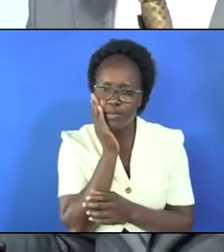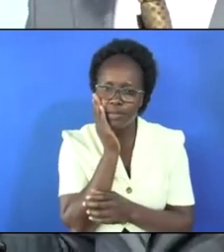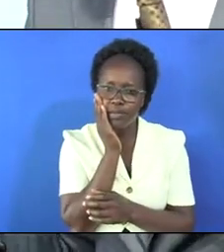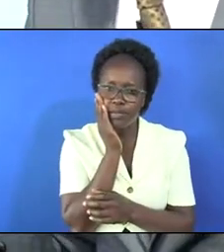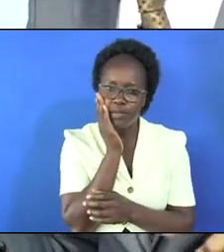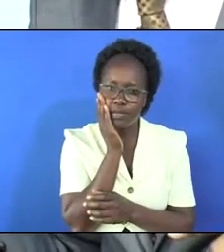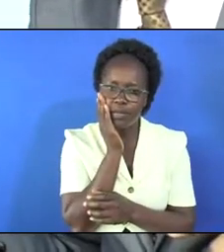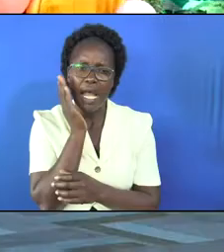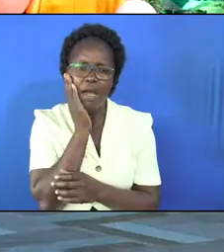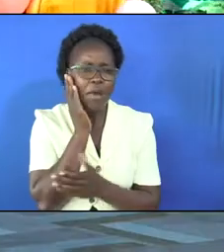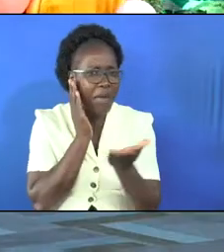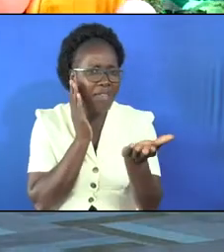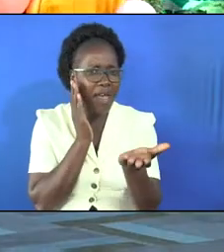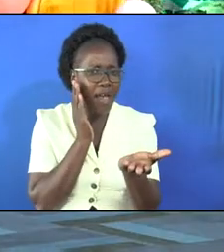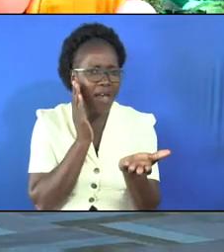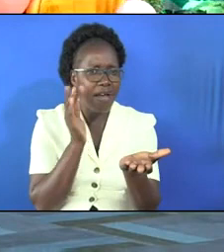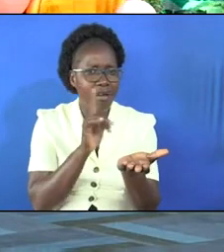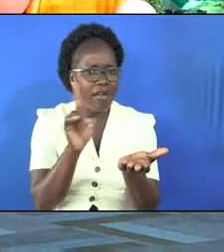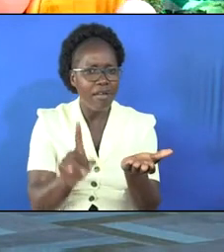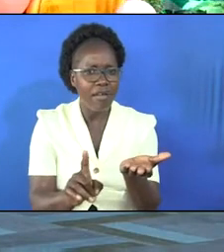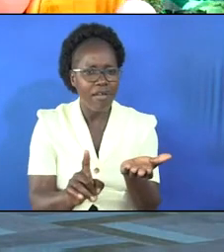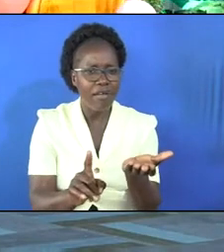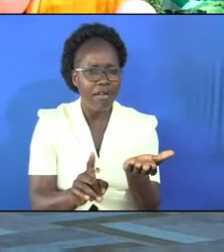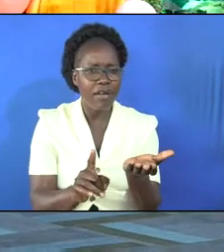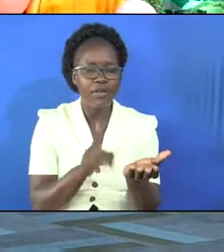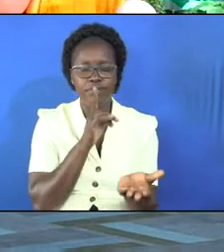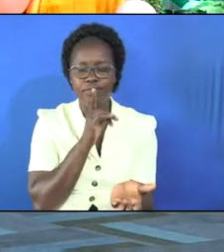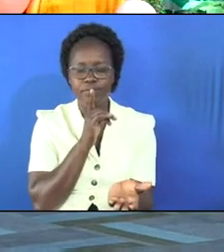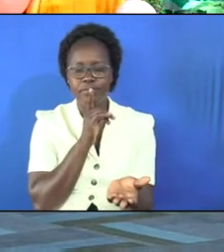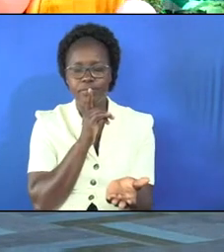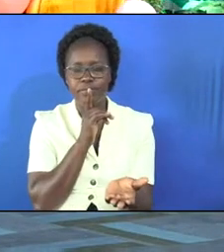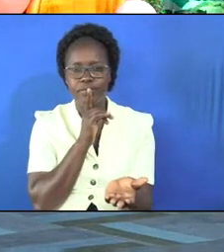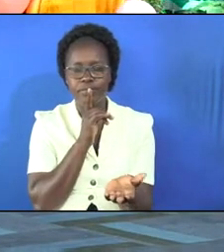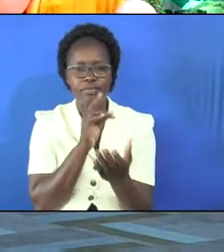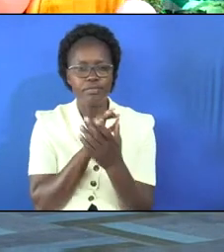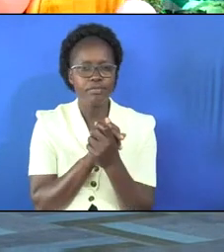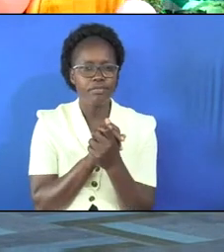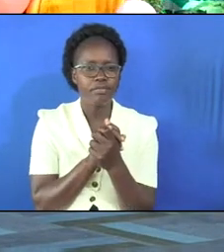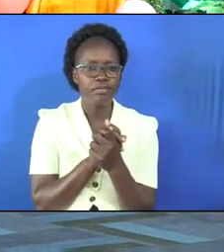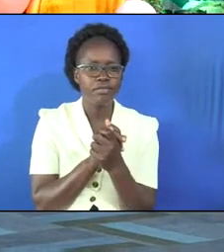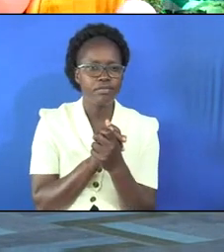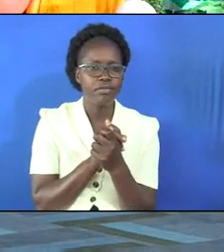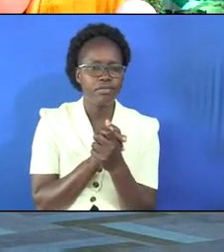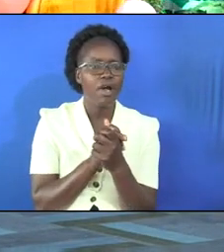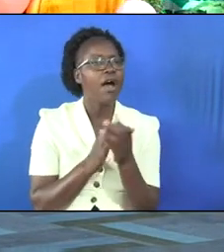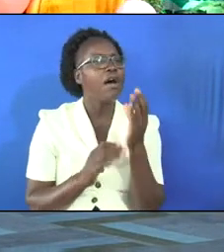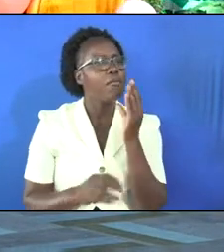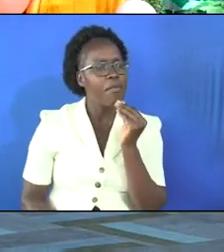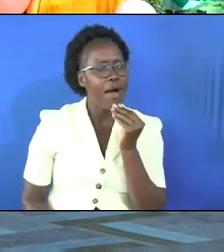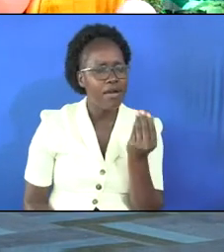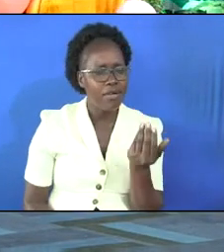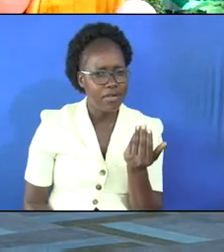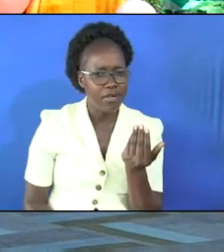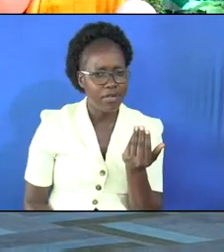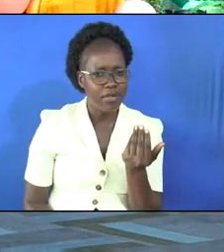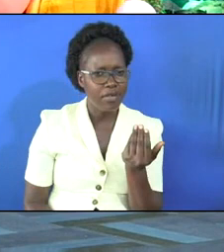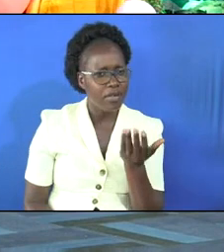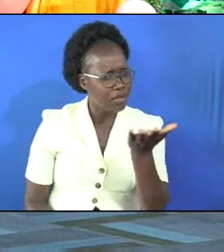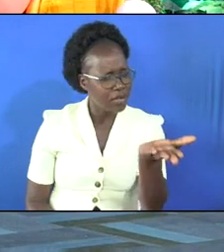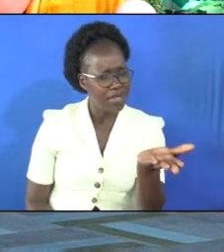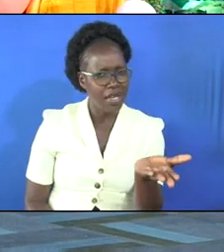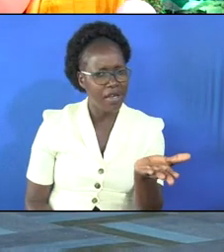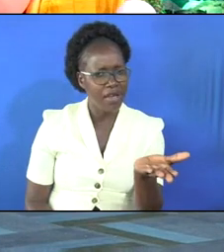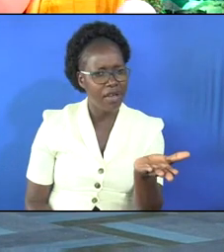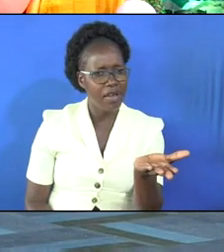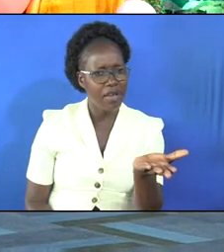mama are you there no response daddy are